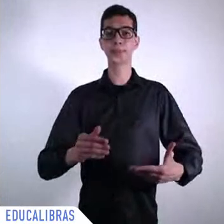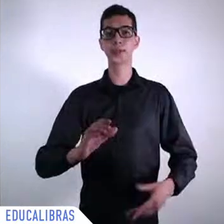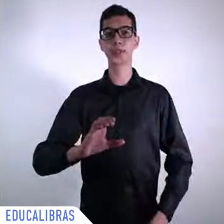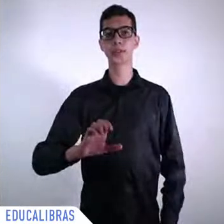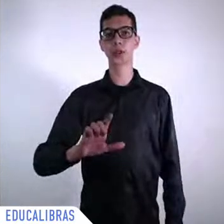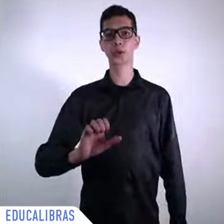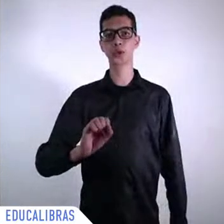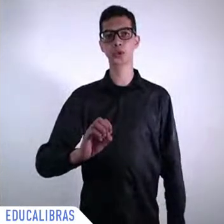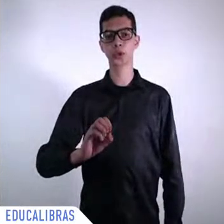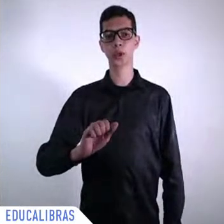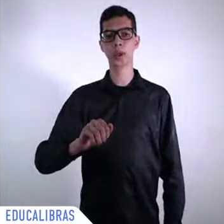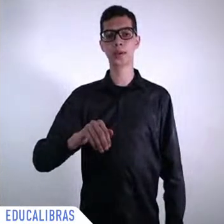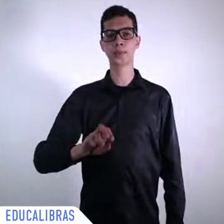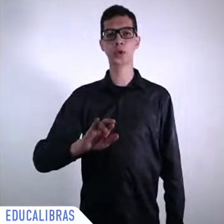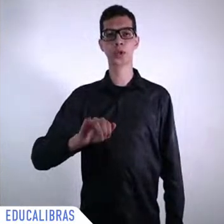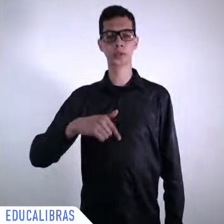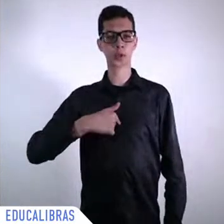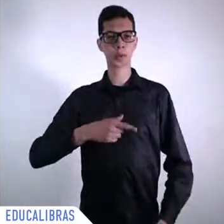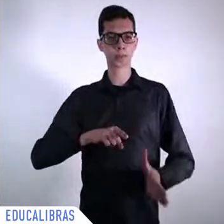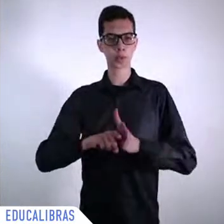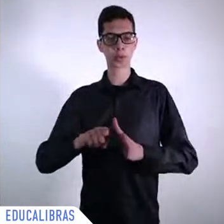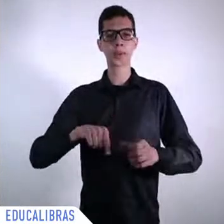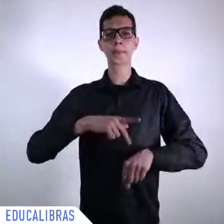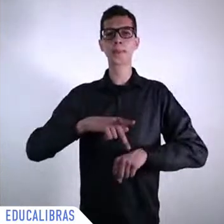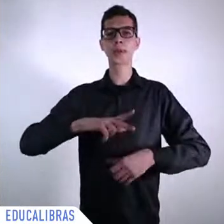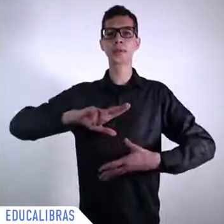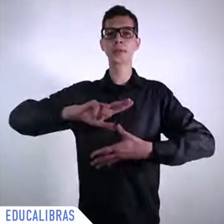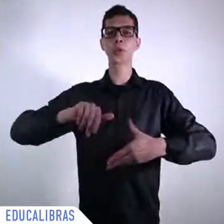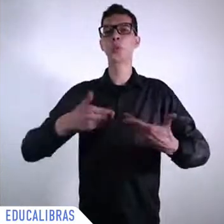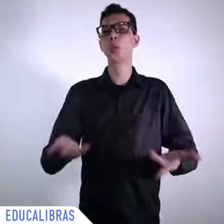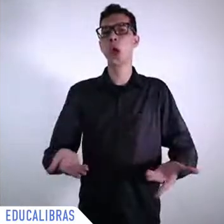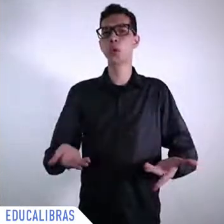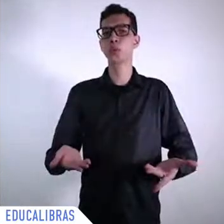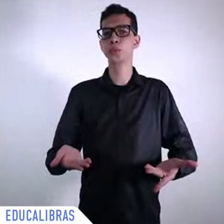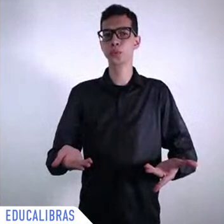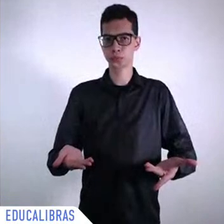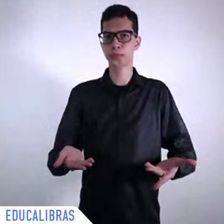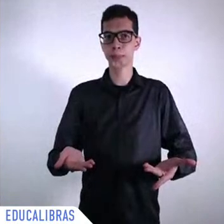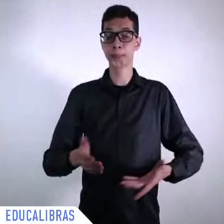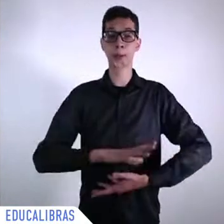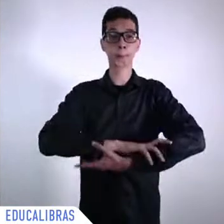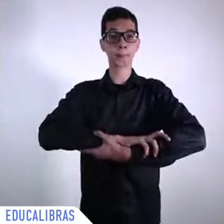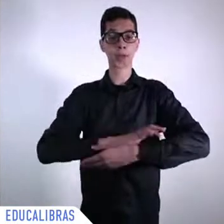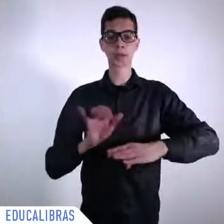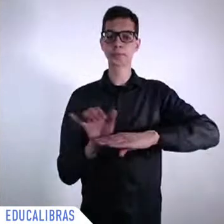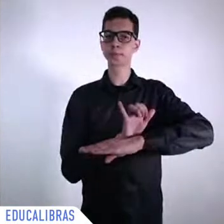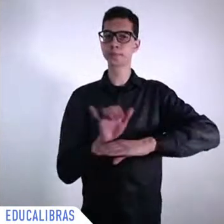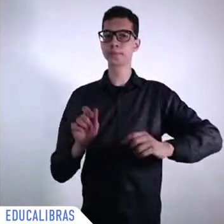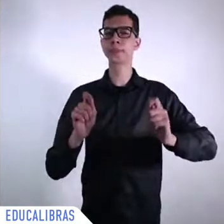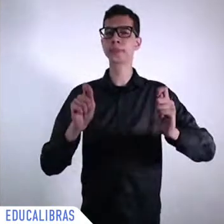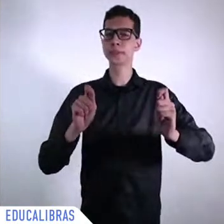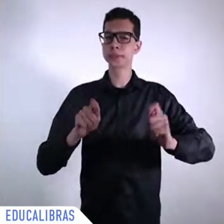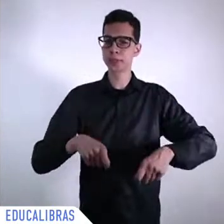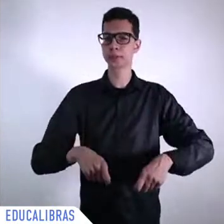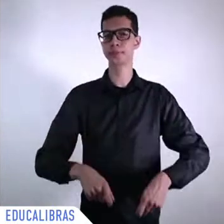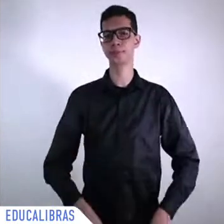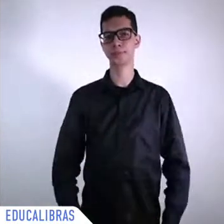important strategic partners in political and economic terms in the years to come okay